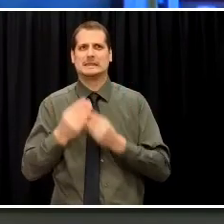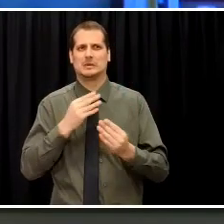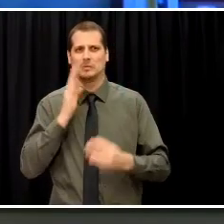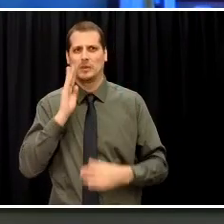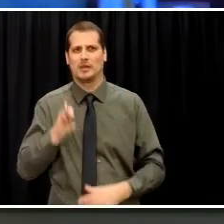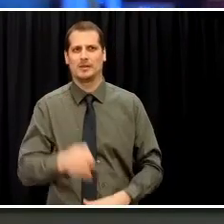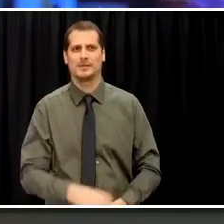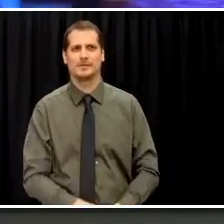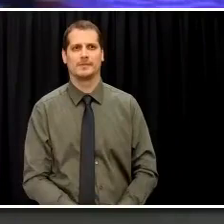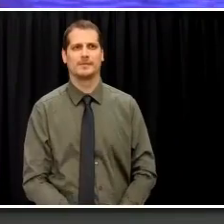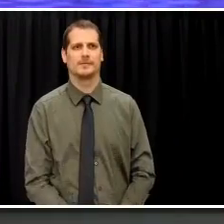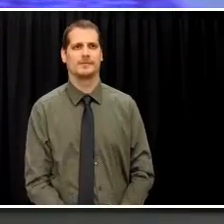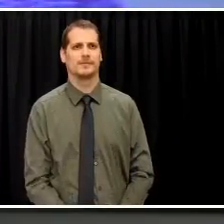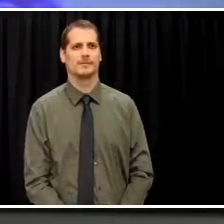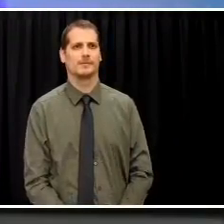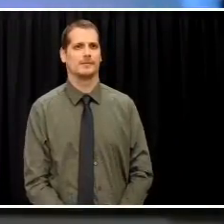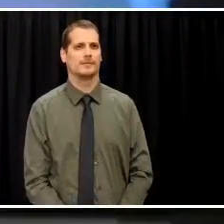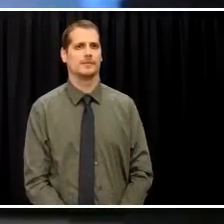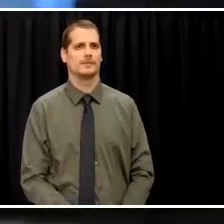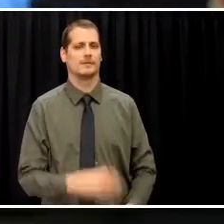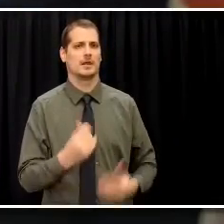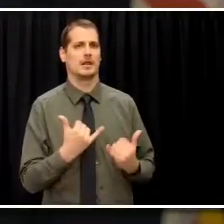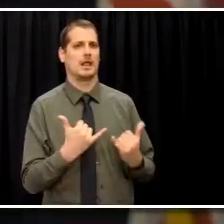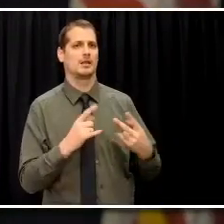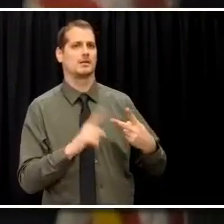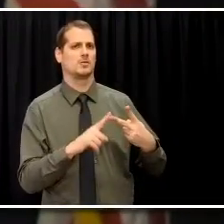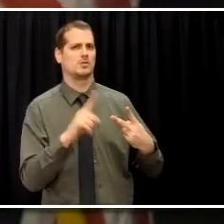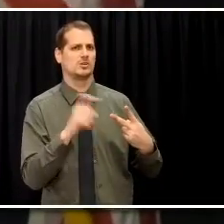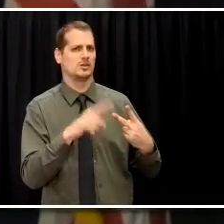Thanks, Senators. And it was a question for me, I think.